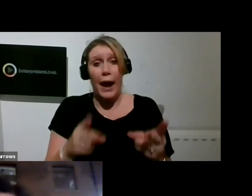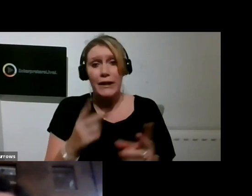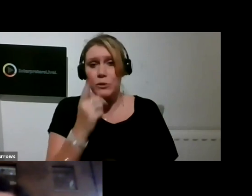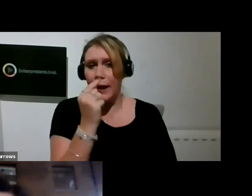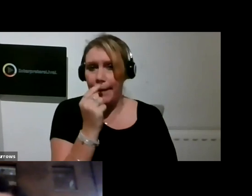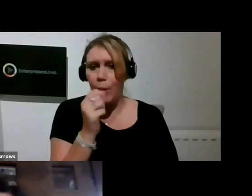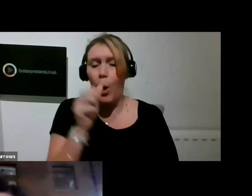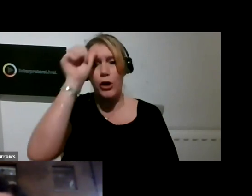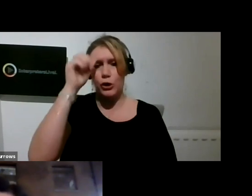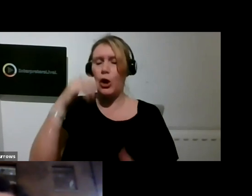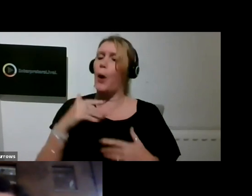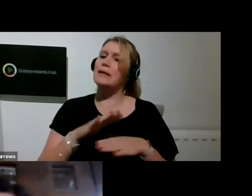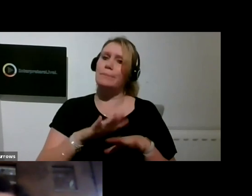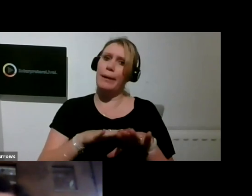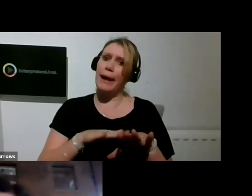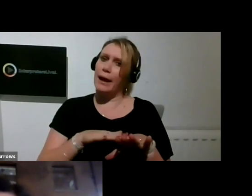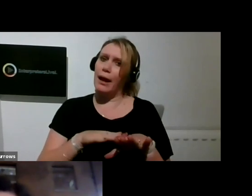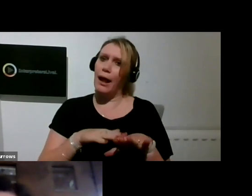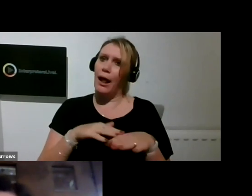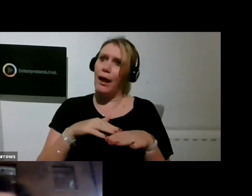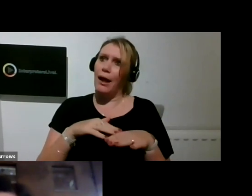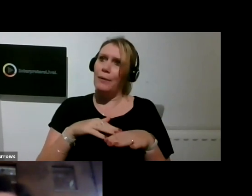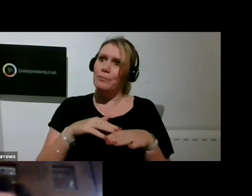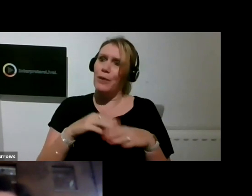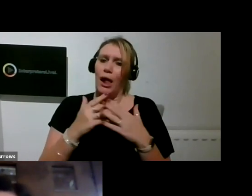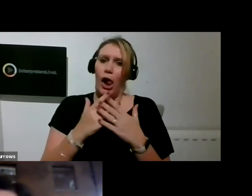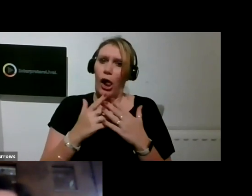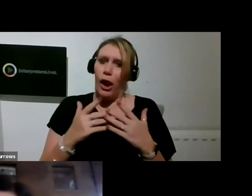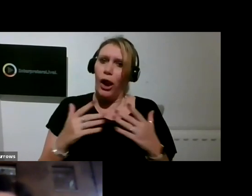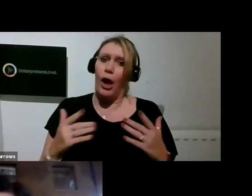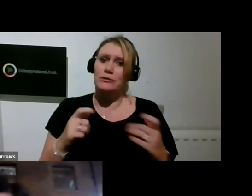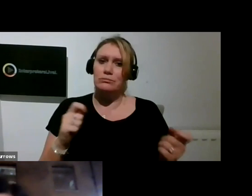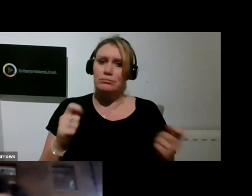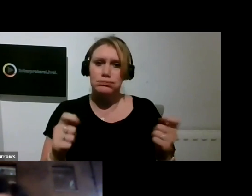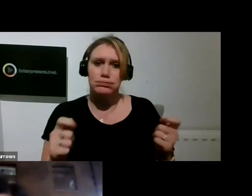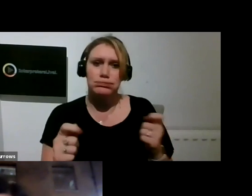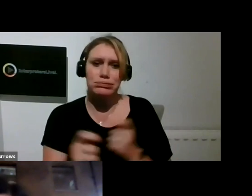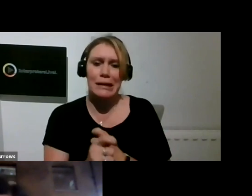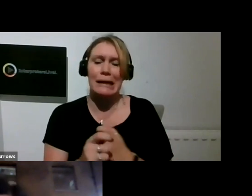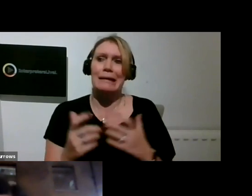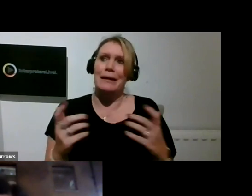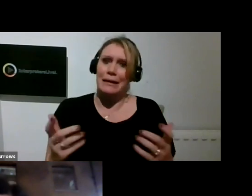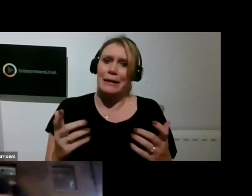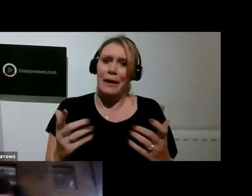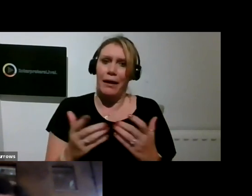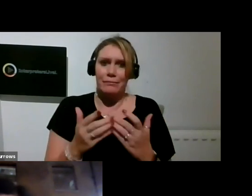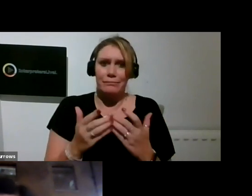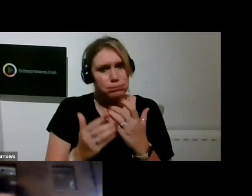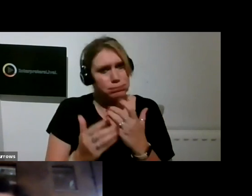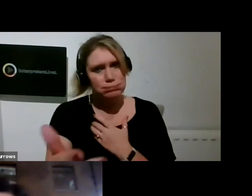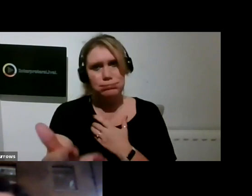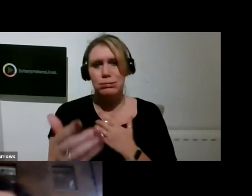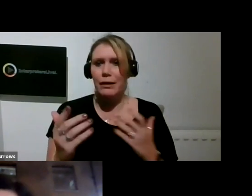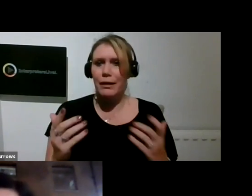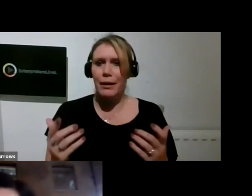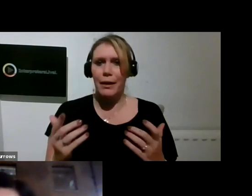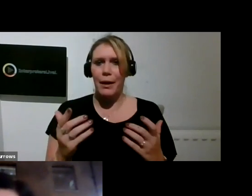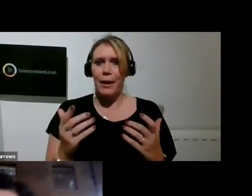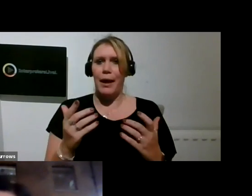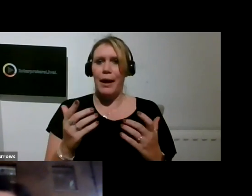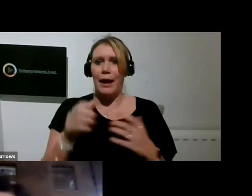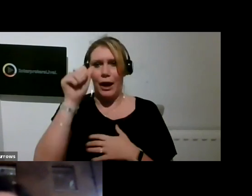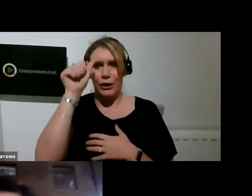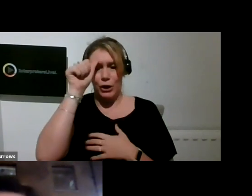It's been as frustrating for me as the mayor over the last three and a half years at the slow pace of change at the council, despite, you know, grabbing the